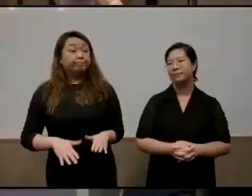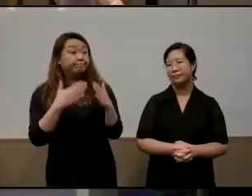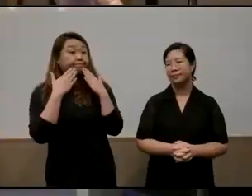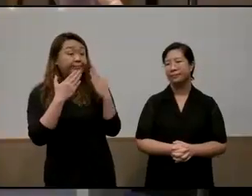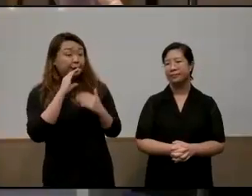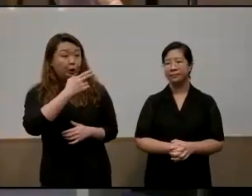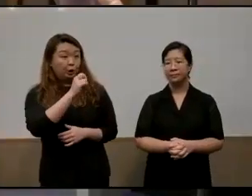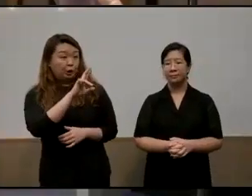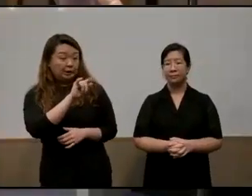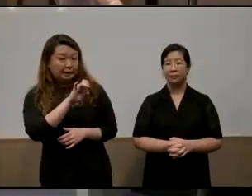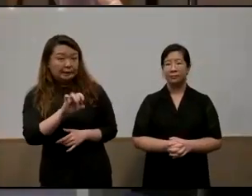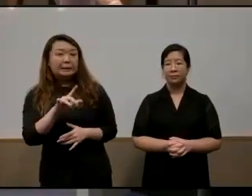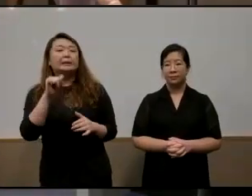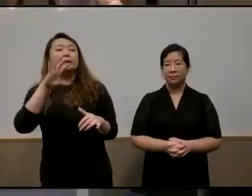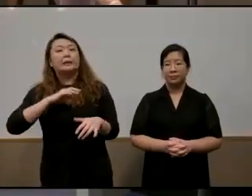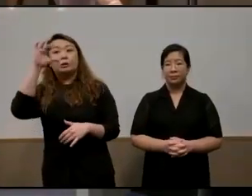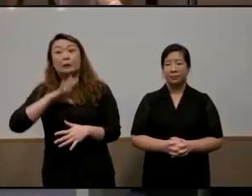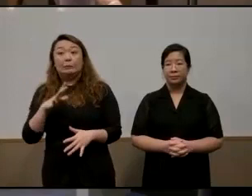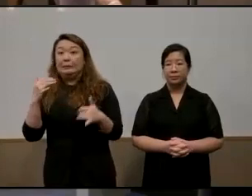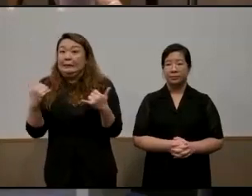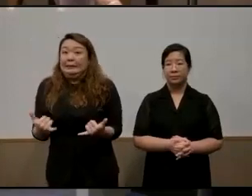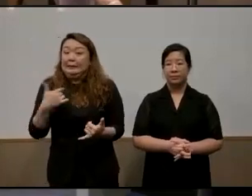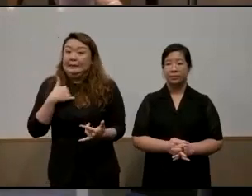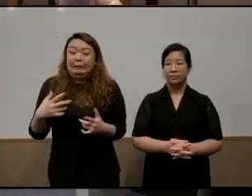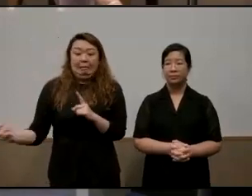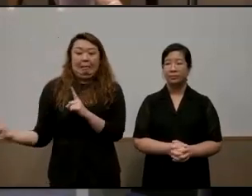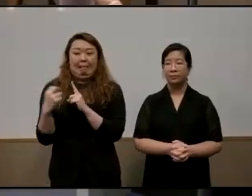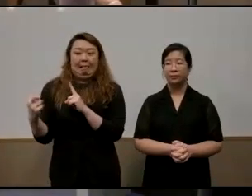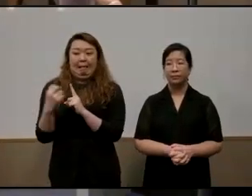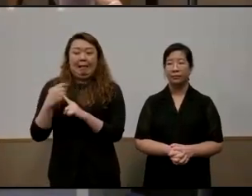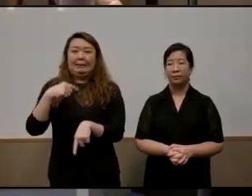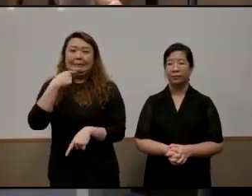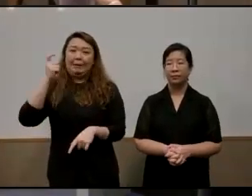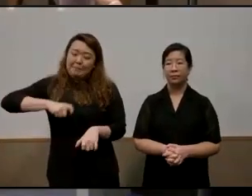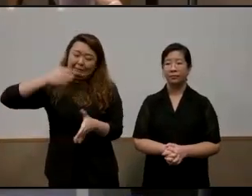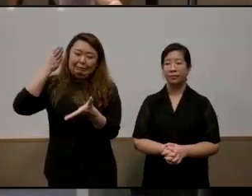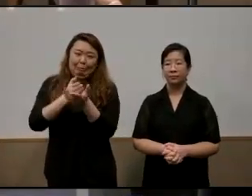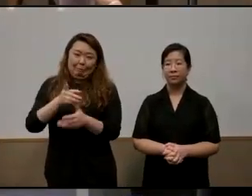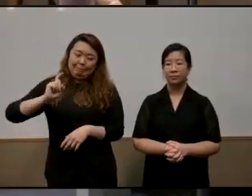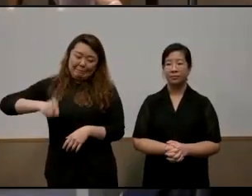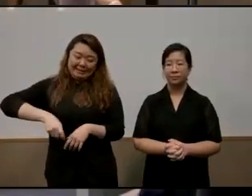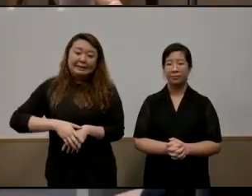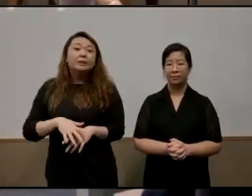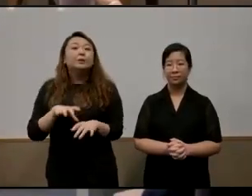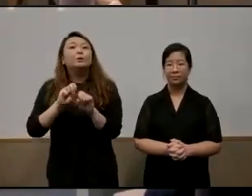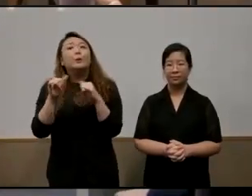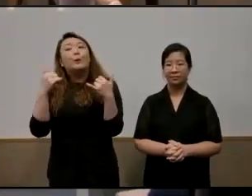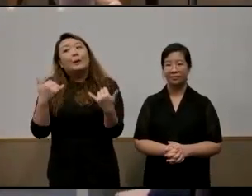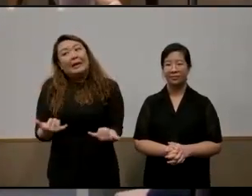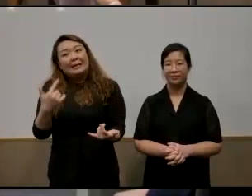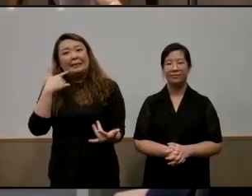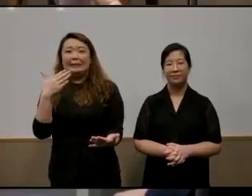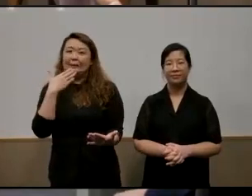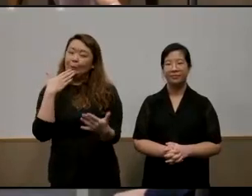much charlie ladies and gentlemen i am literally being inundated with messages being told that i need to stop this uh so later i think this is a very rich